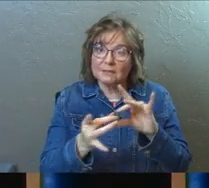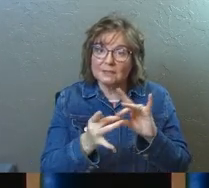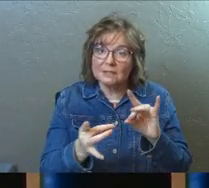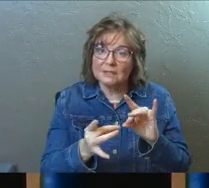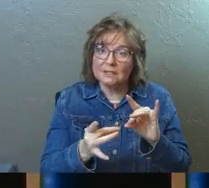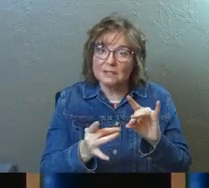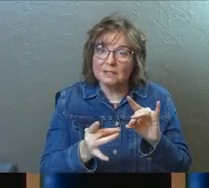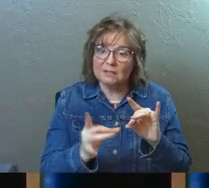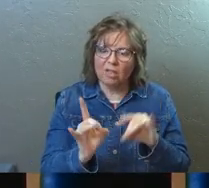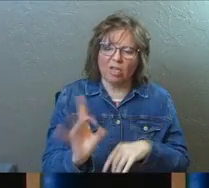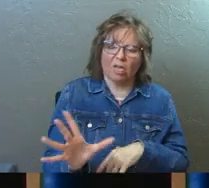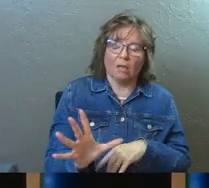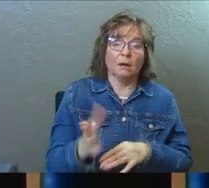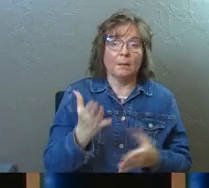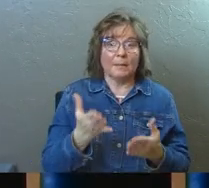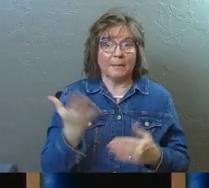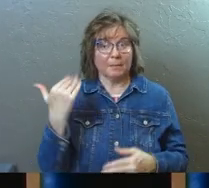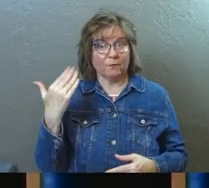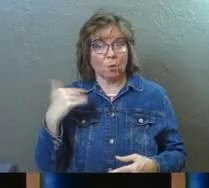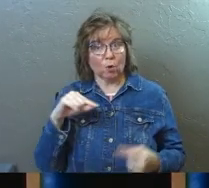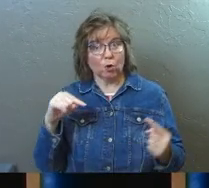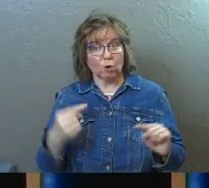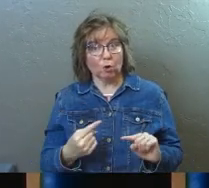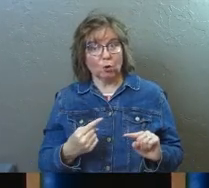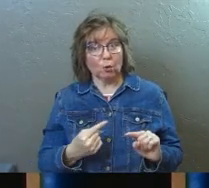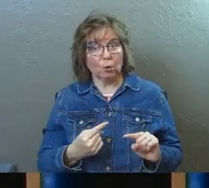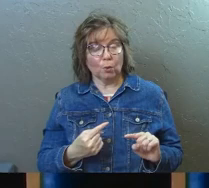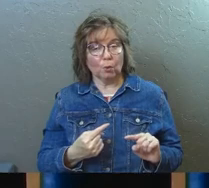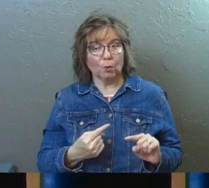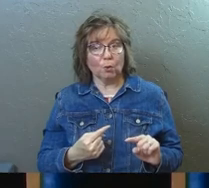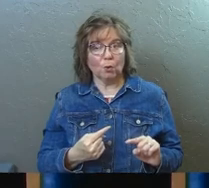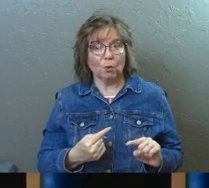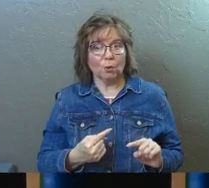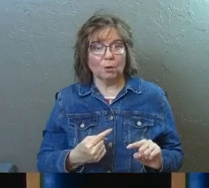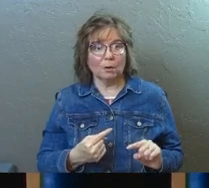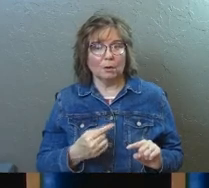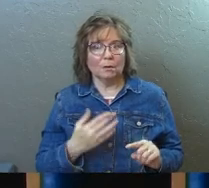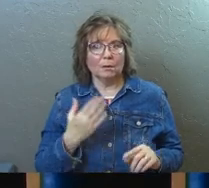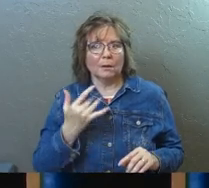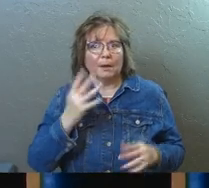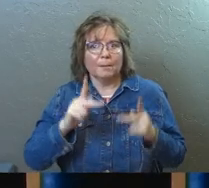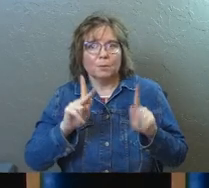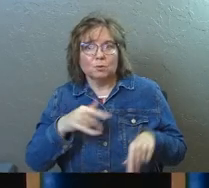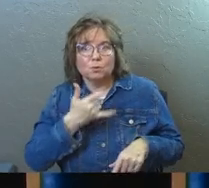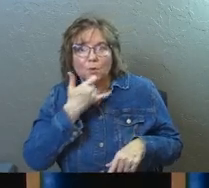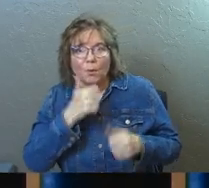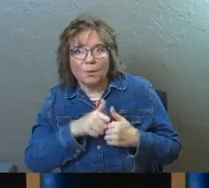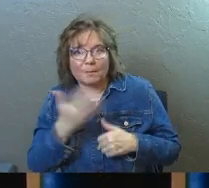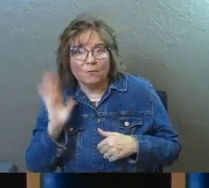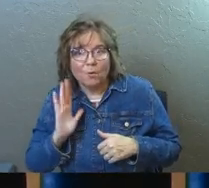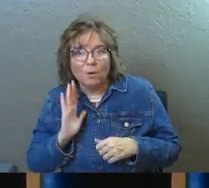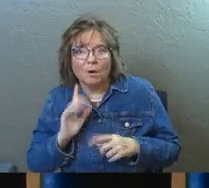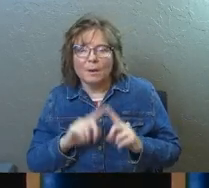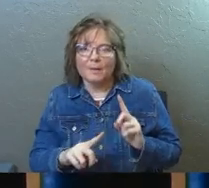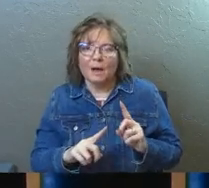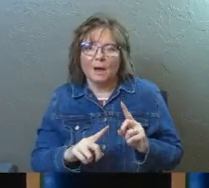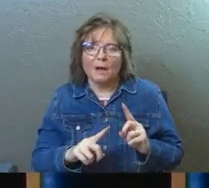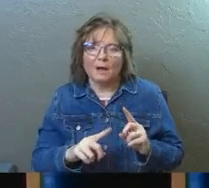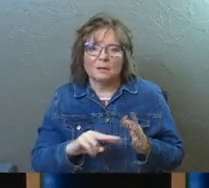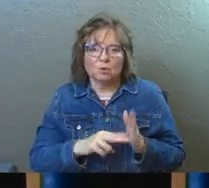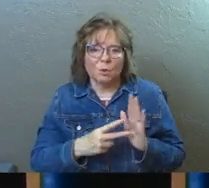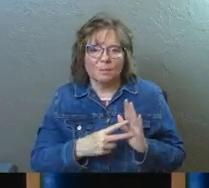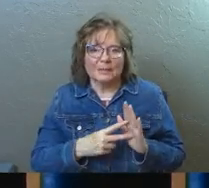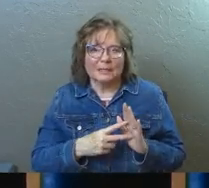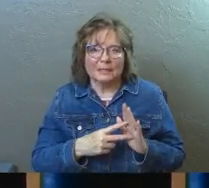You may have been hurt in the past. You may have reason to be skeptical, but don't bring a deep